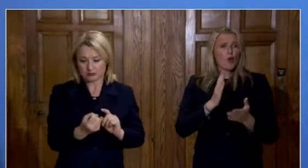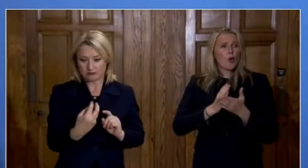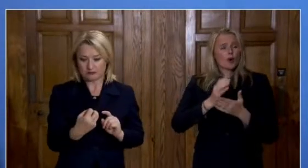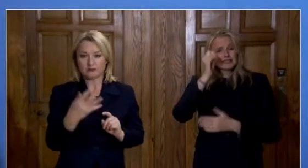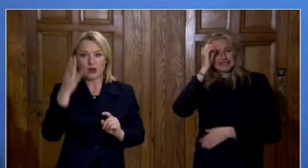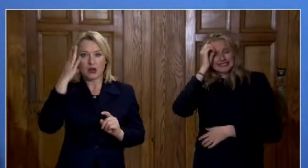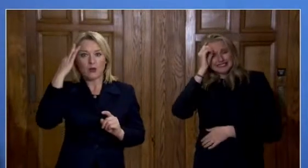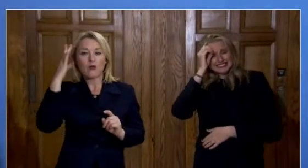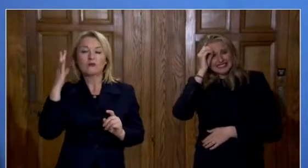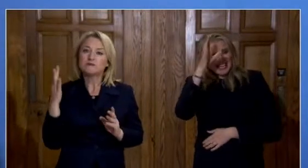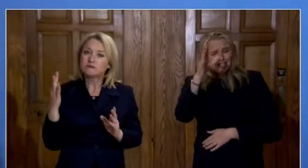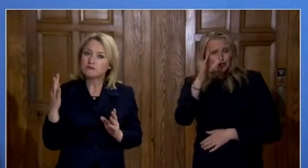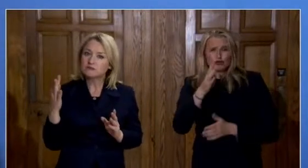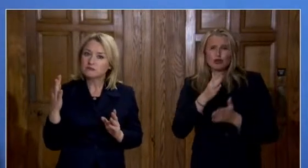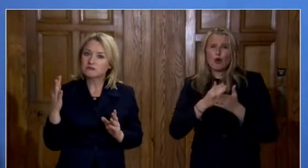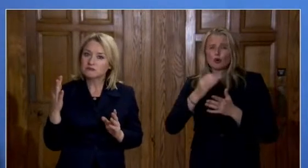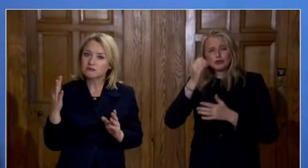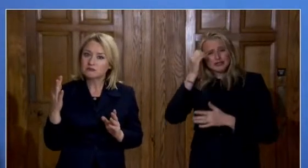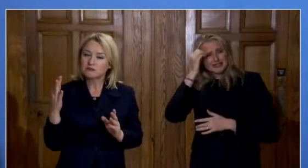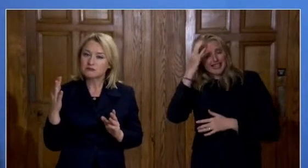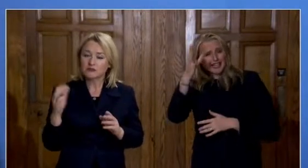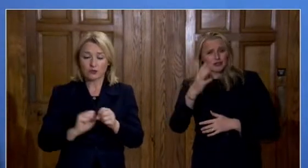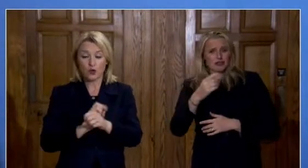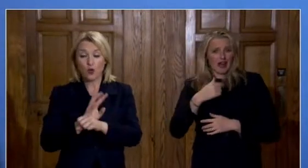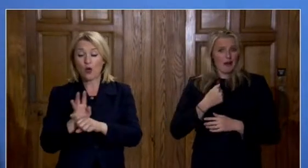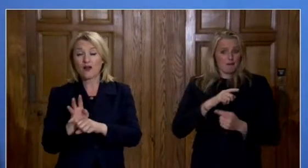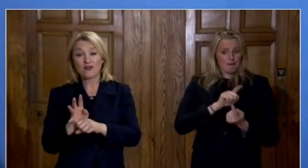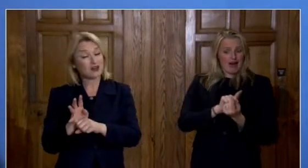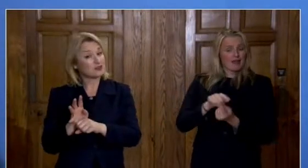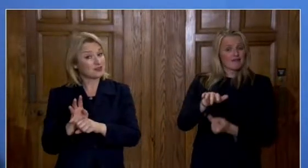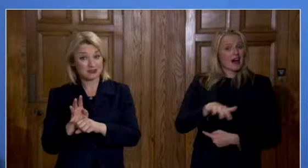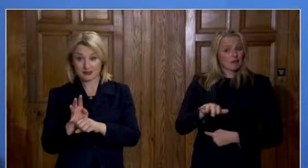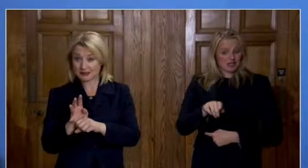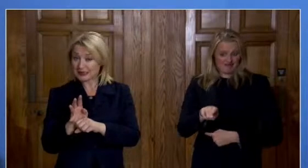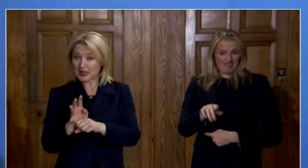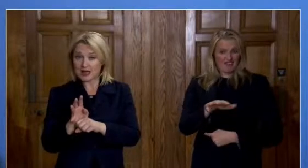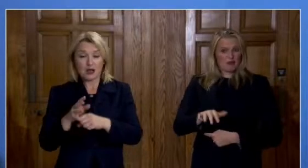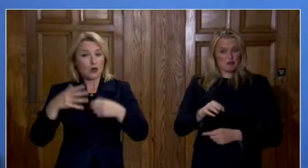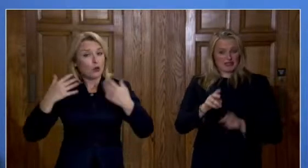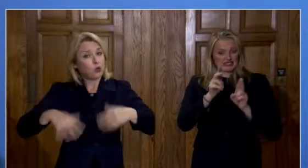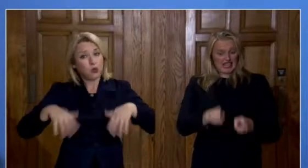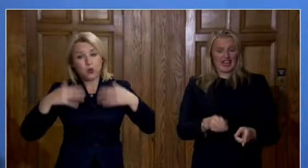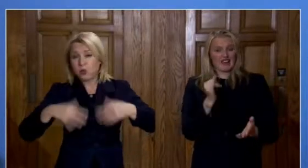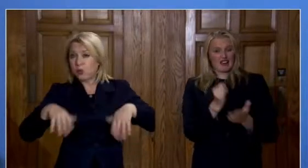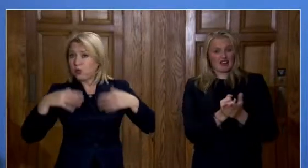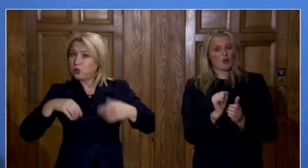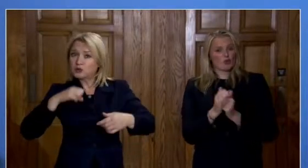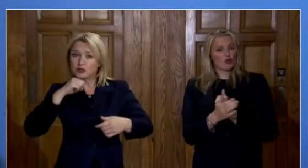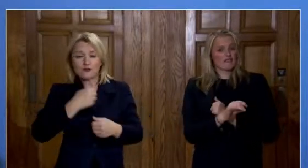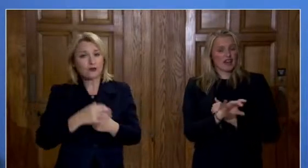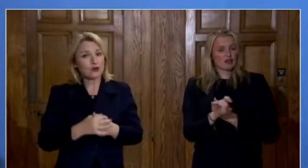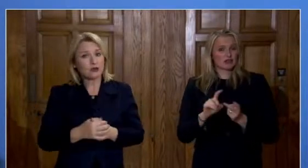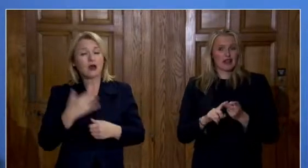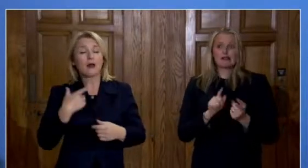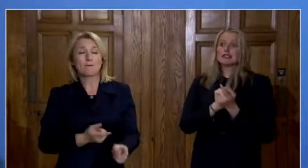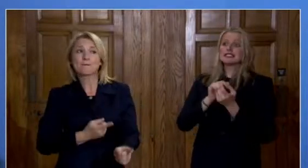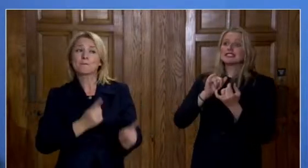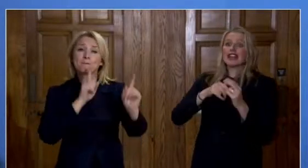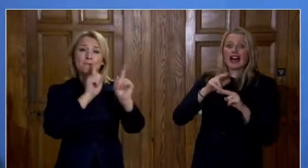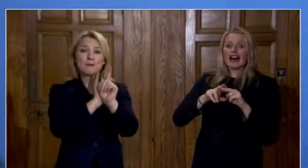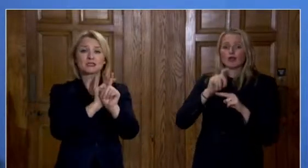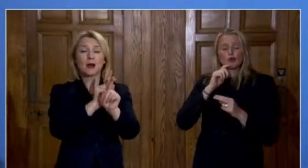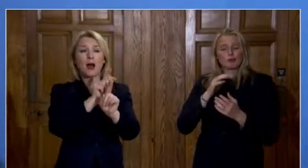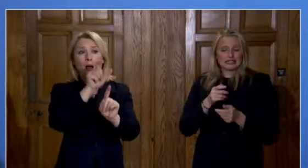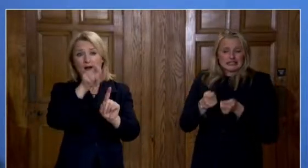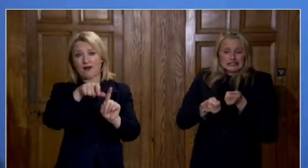I've met families who have lost loved ones. I've met staff who have held the hands of COVID patients in their